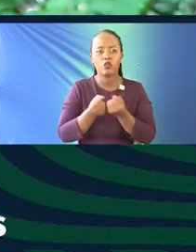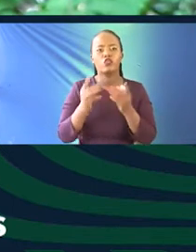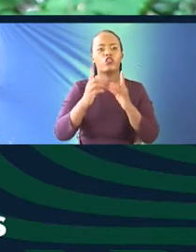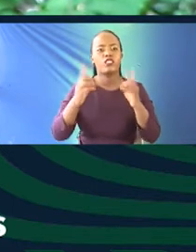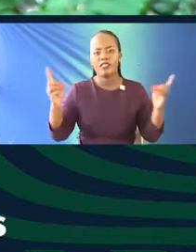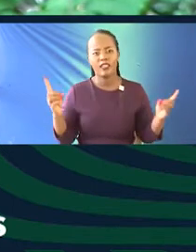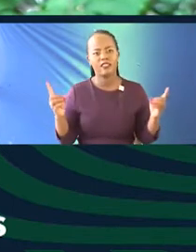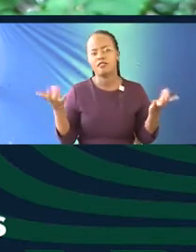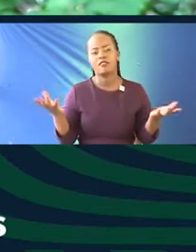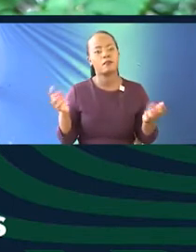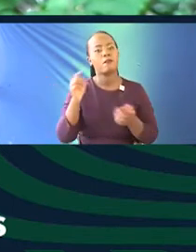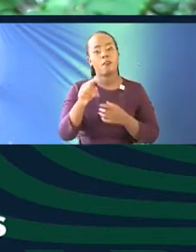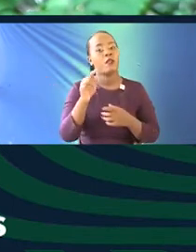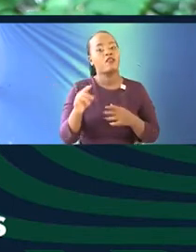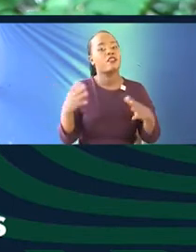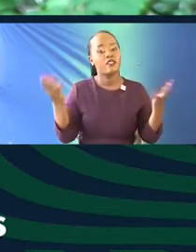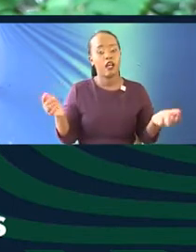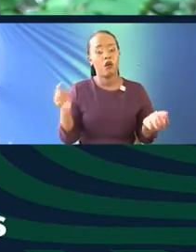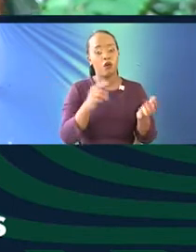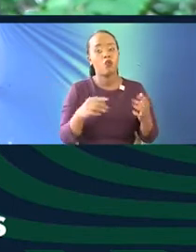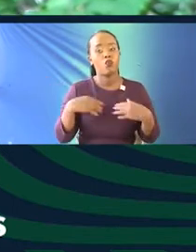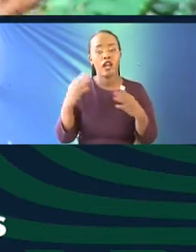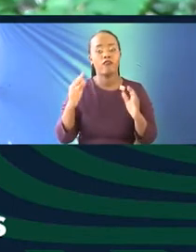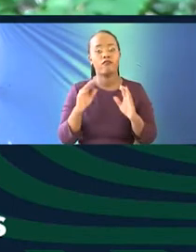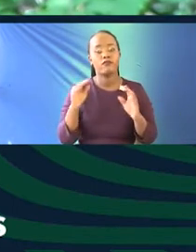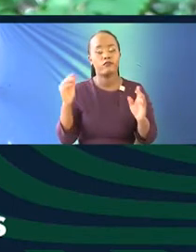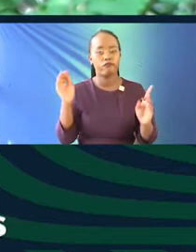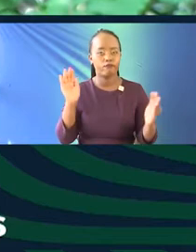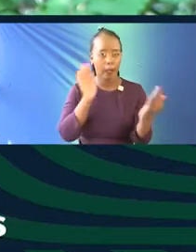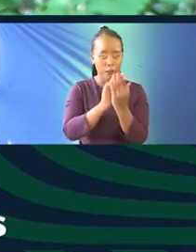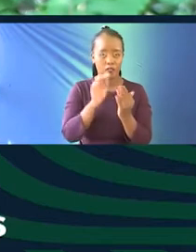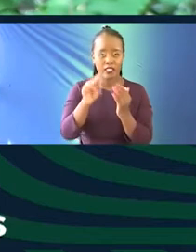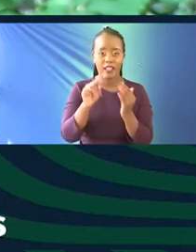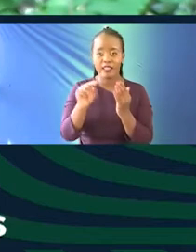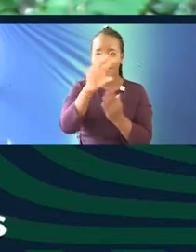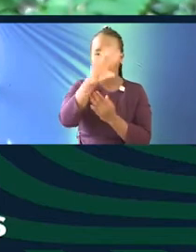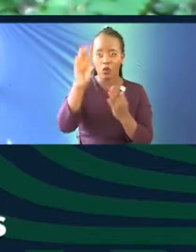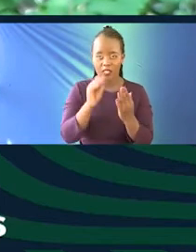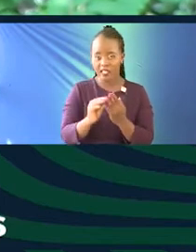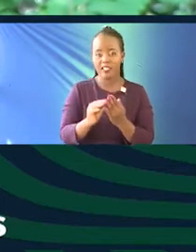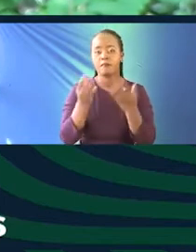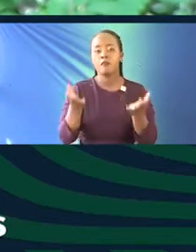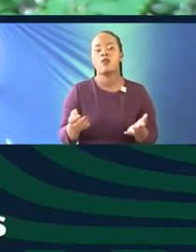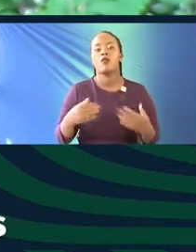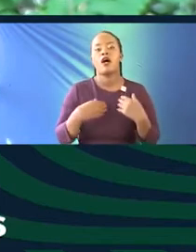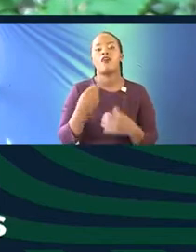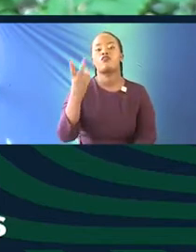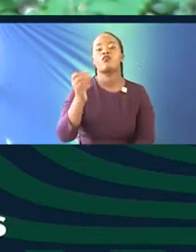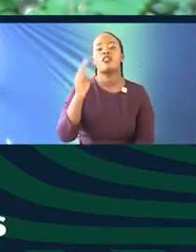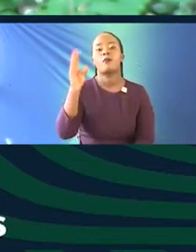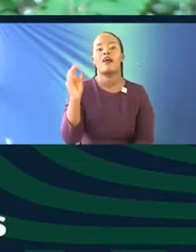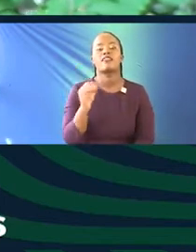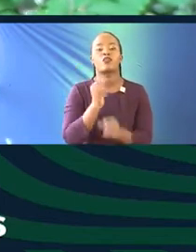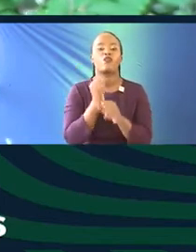exercise. So this is sort of how we have approached it holistically, right? So the retail angle is actually just 20% of the